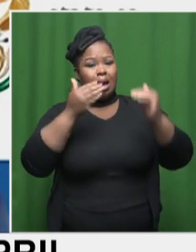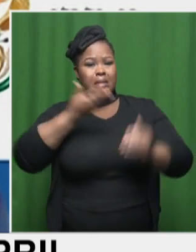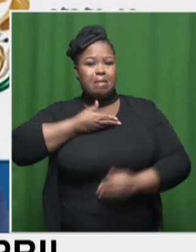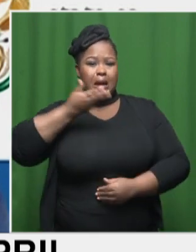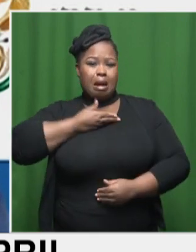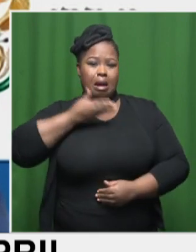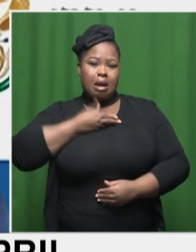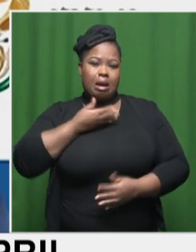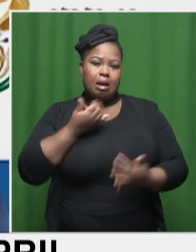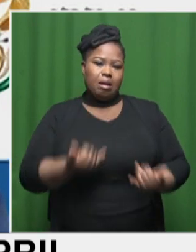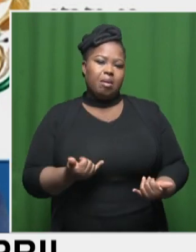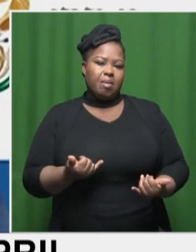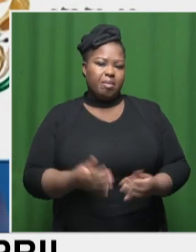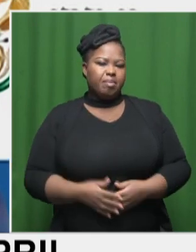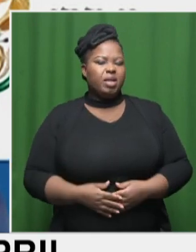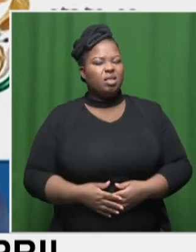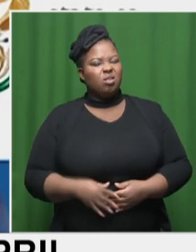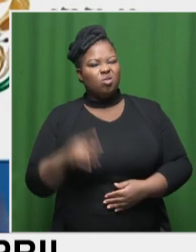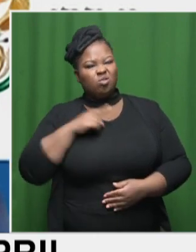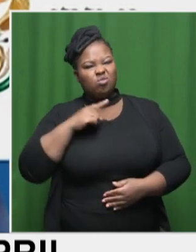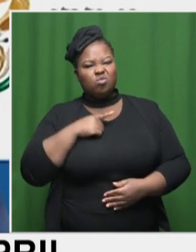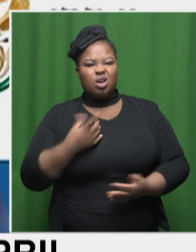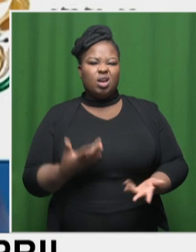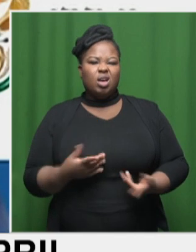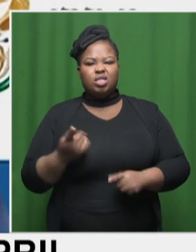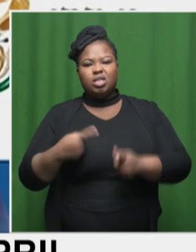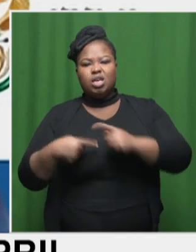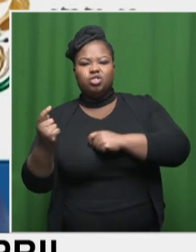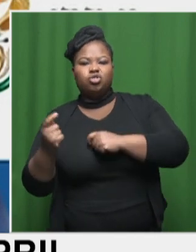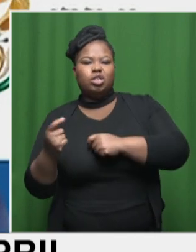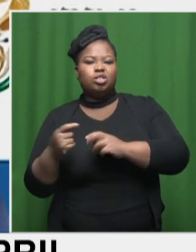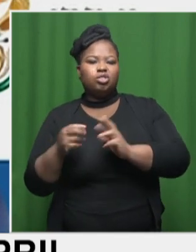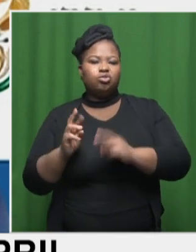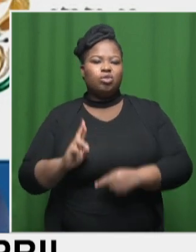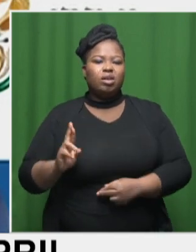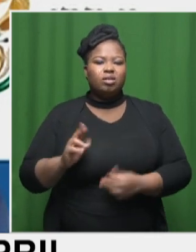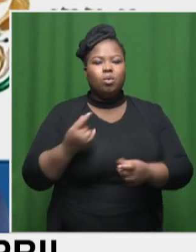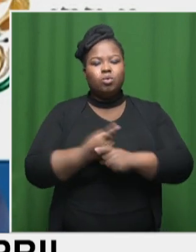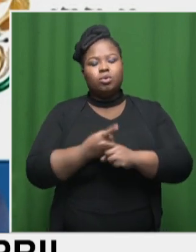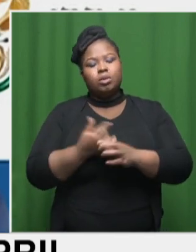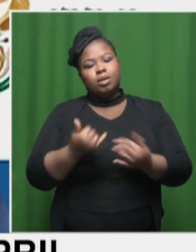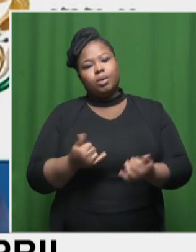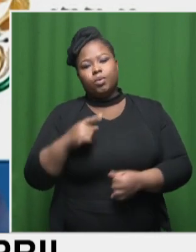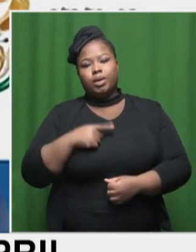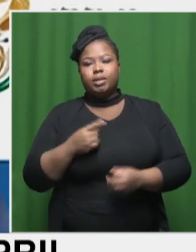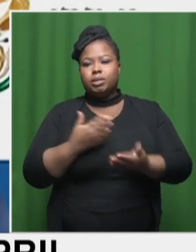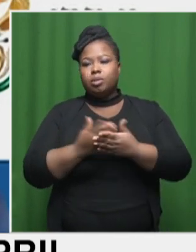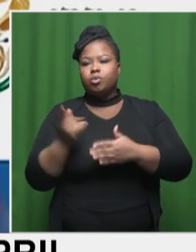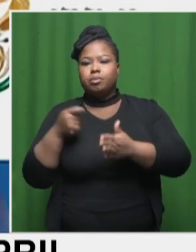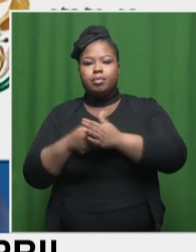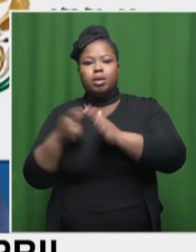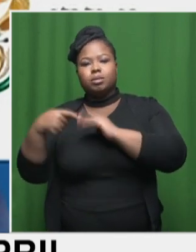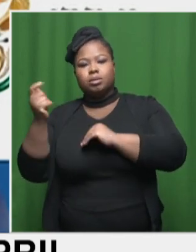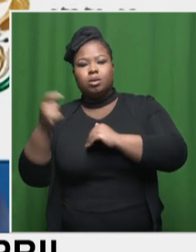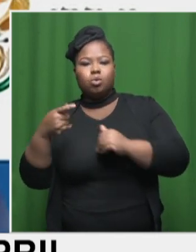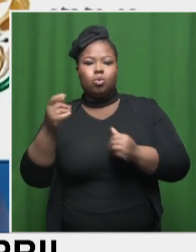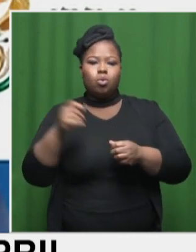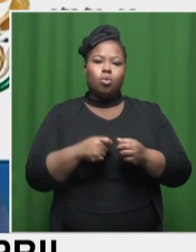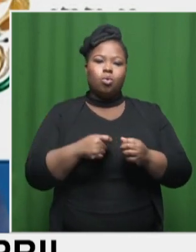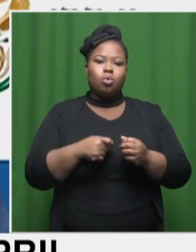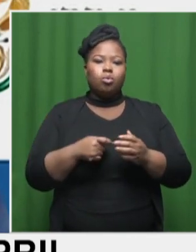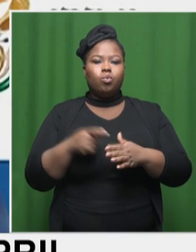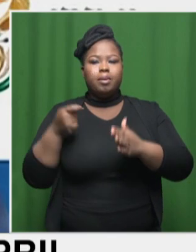probably, you know, driven a lot by changes in the exchange rates because we either import or export. So there's a kind of